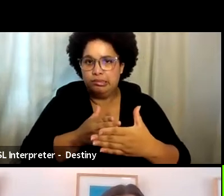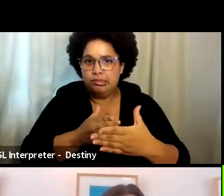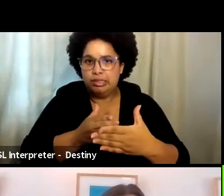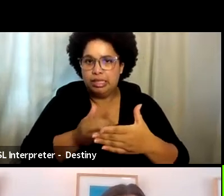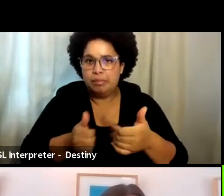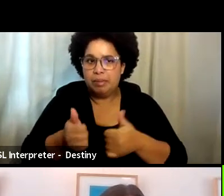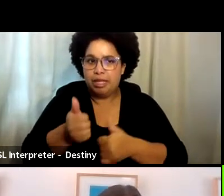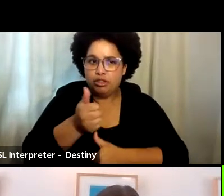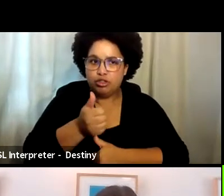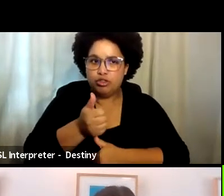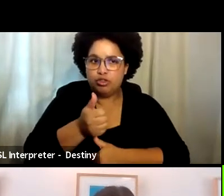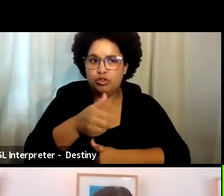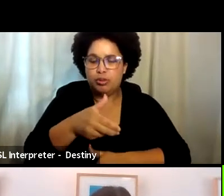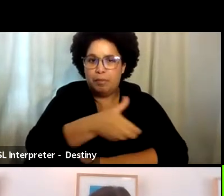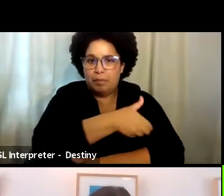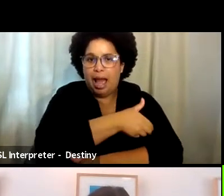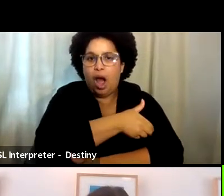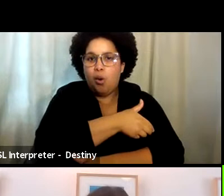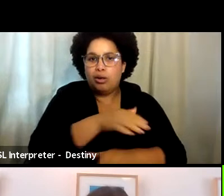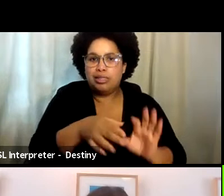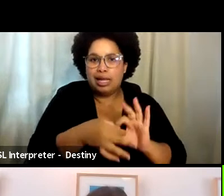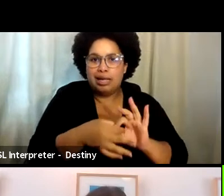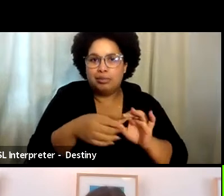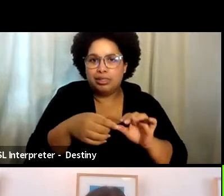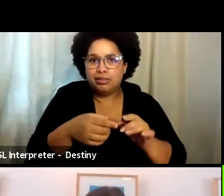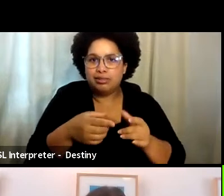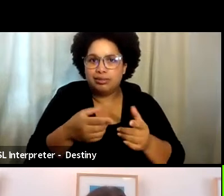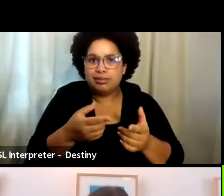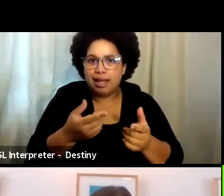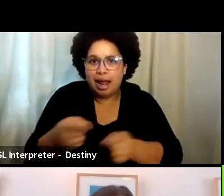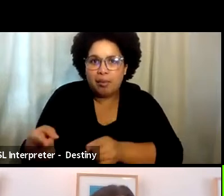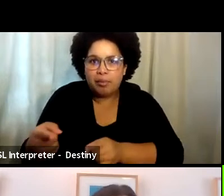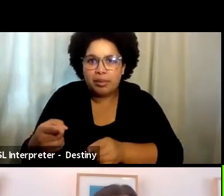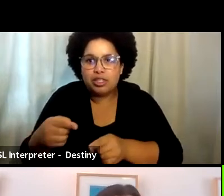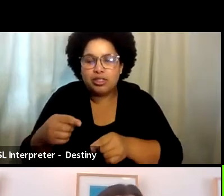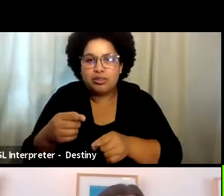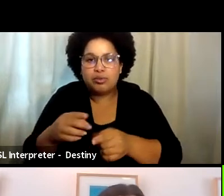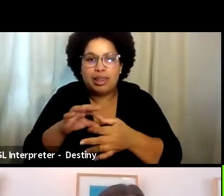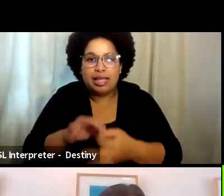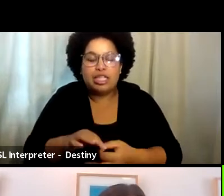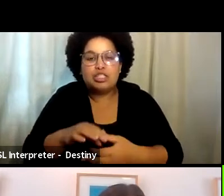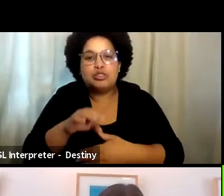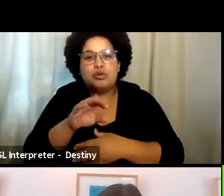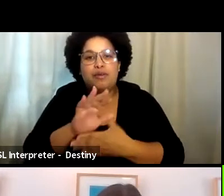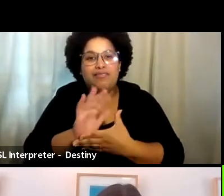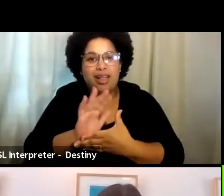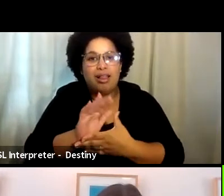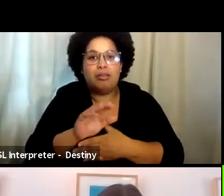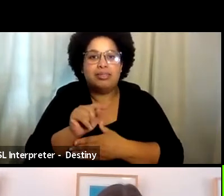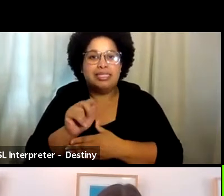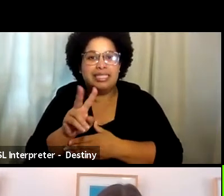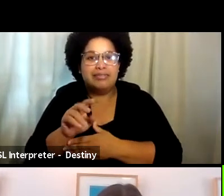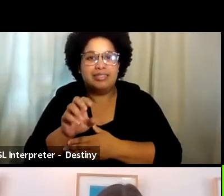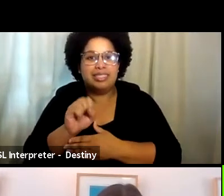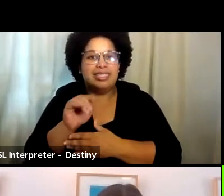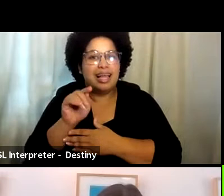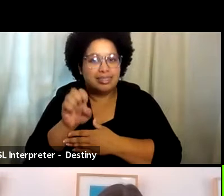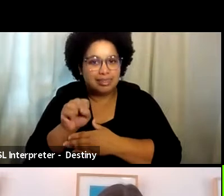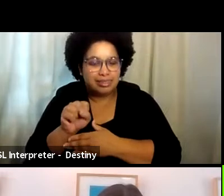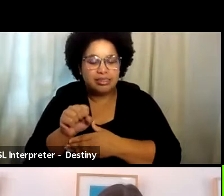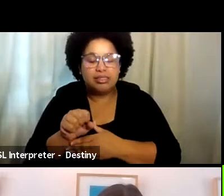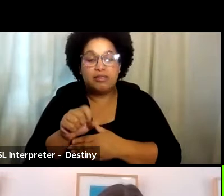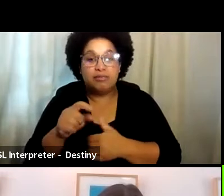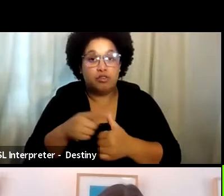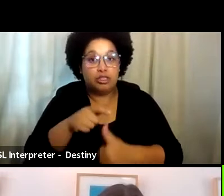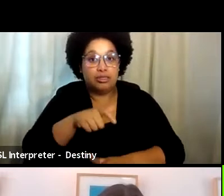major power dynamics that are at play, certainly on film and television sets. So, as I said, the first time that